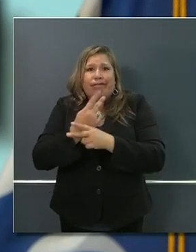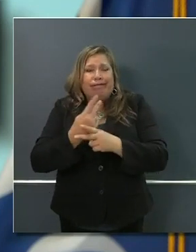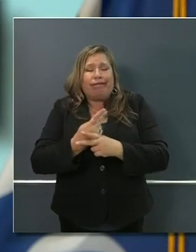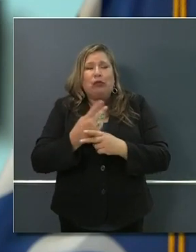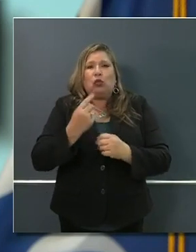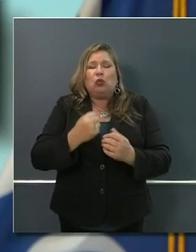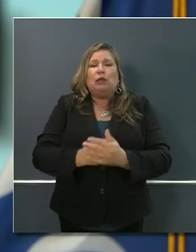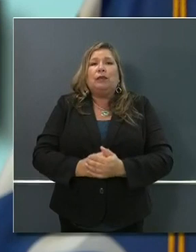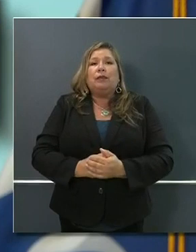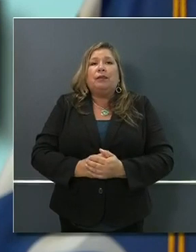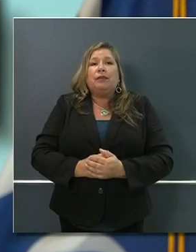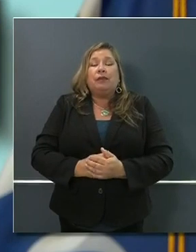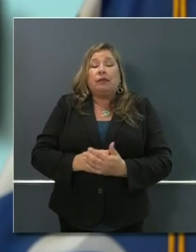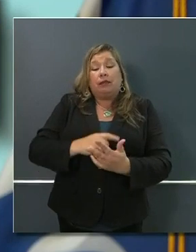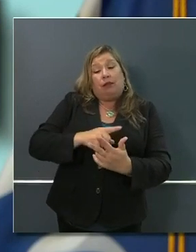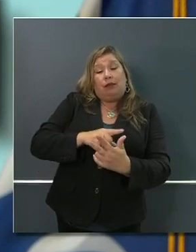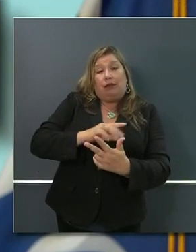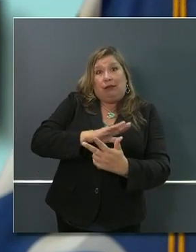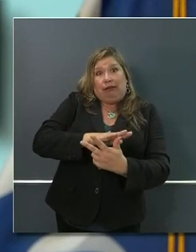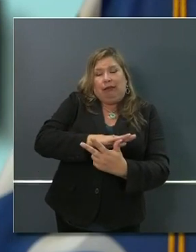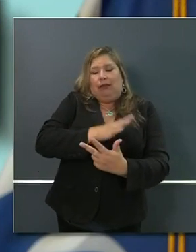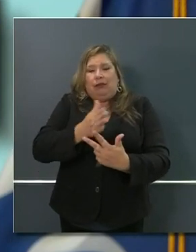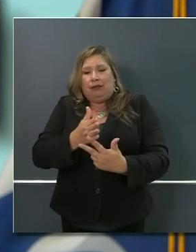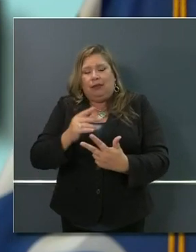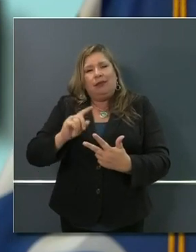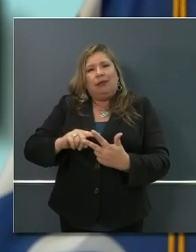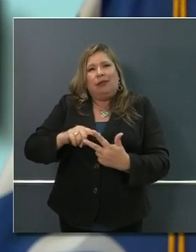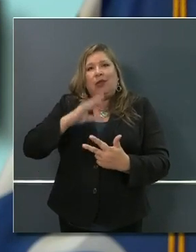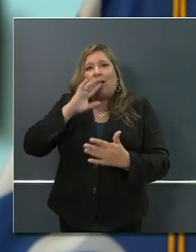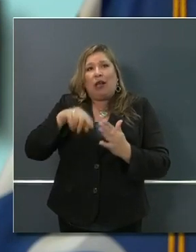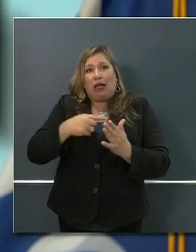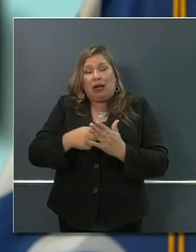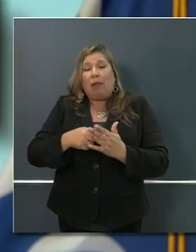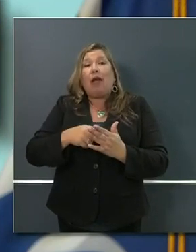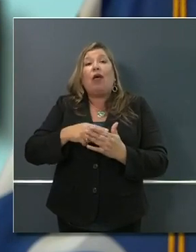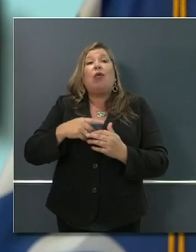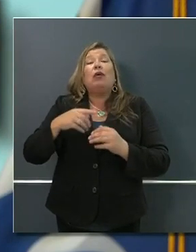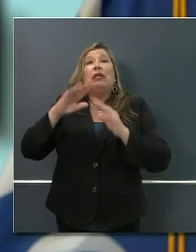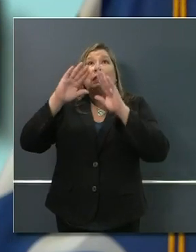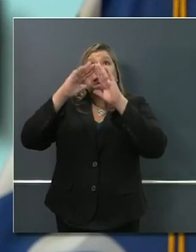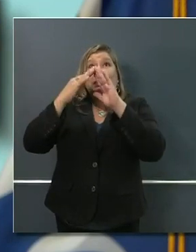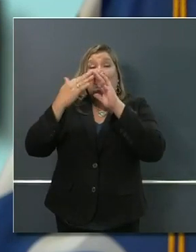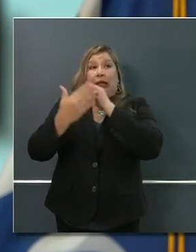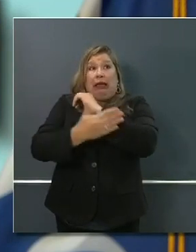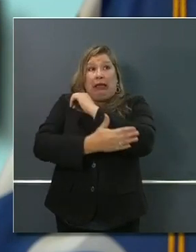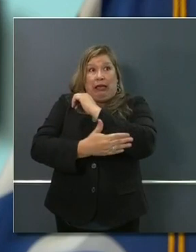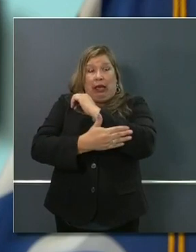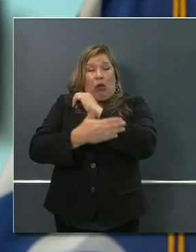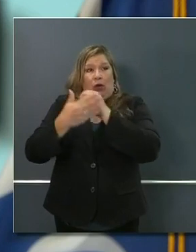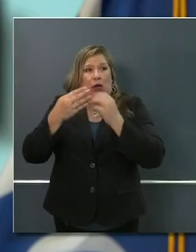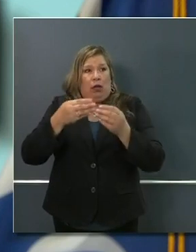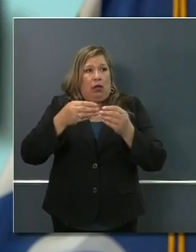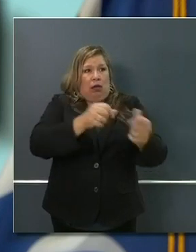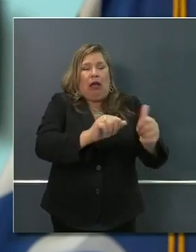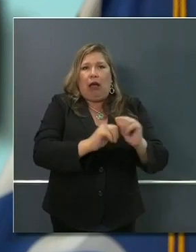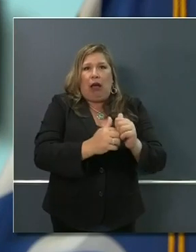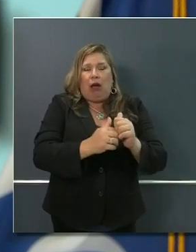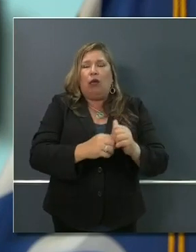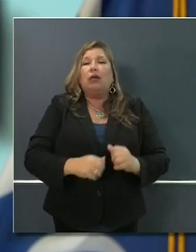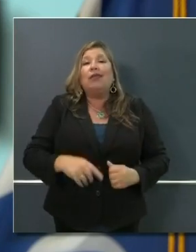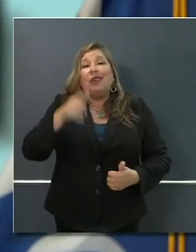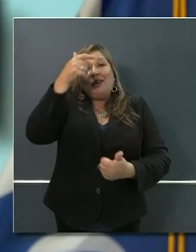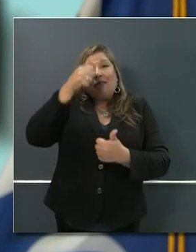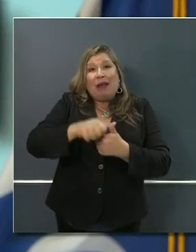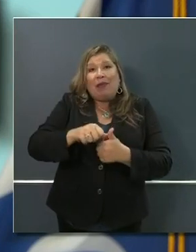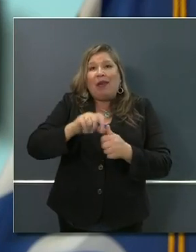the relationship on reimbursements flows first from the federal government to the state, down to the